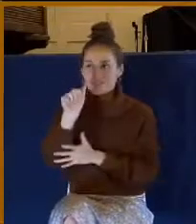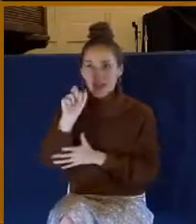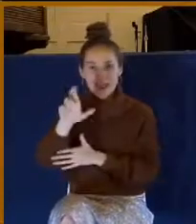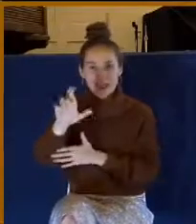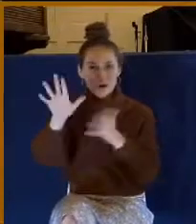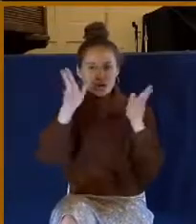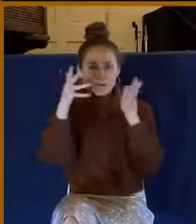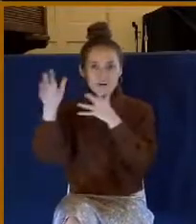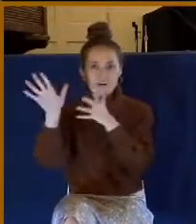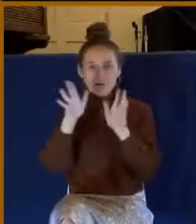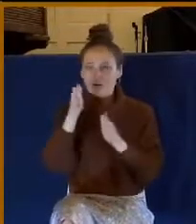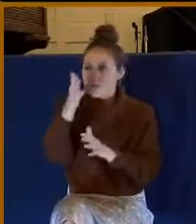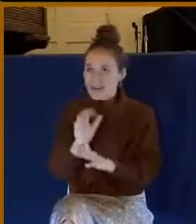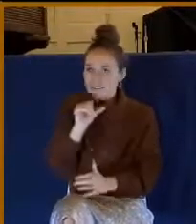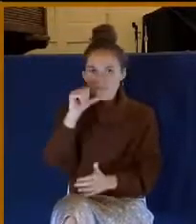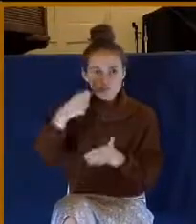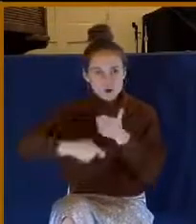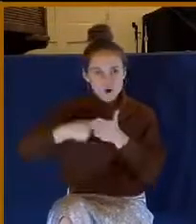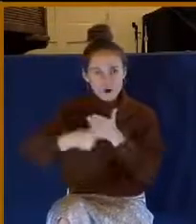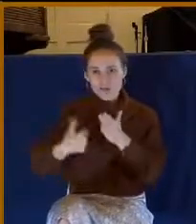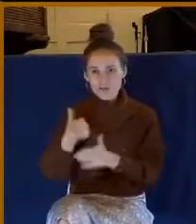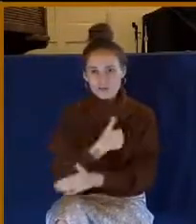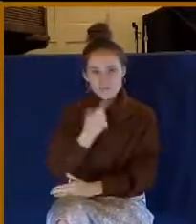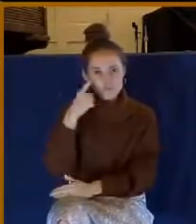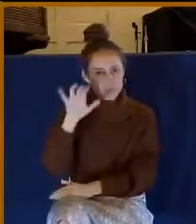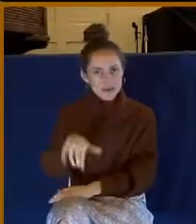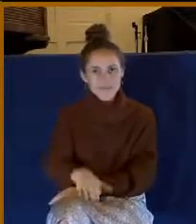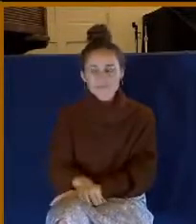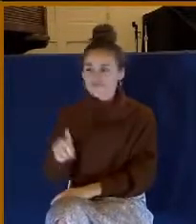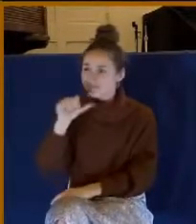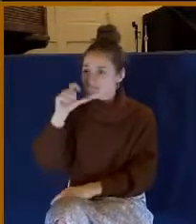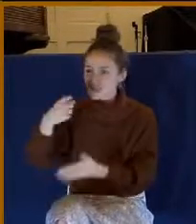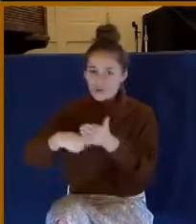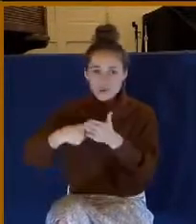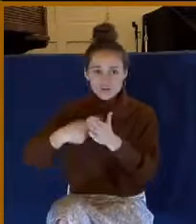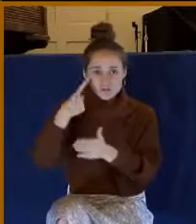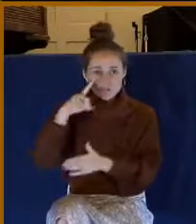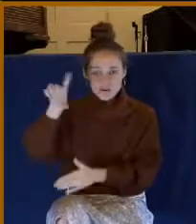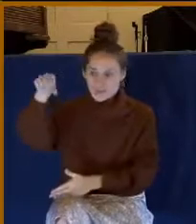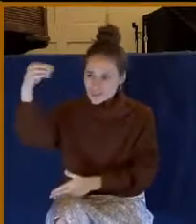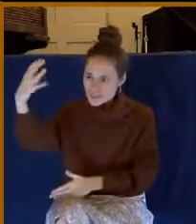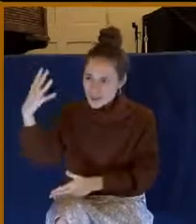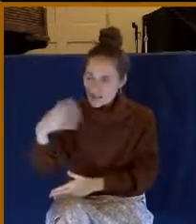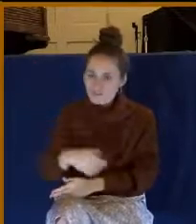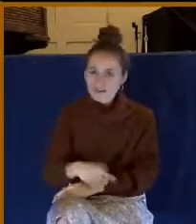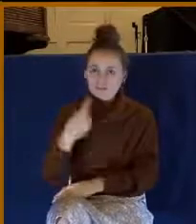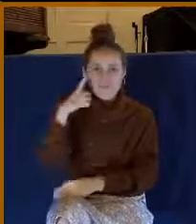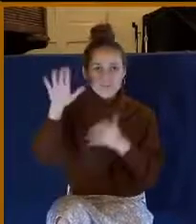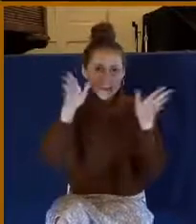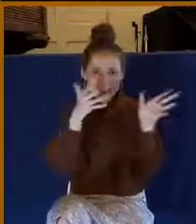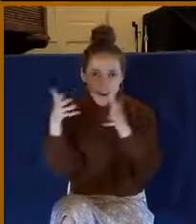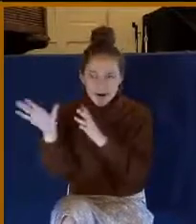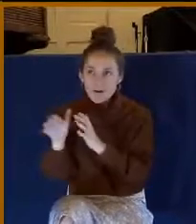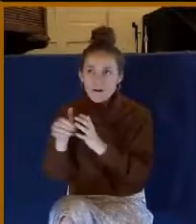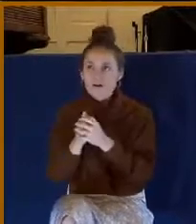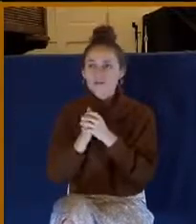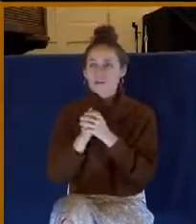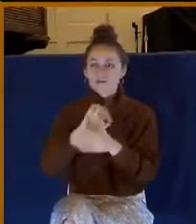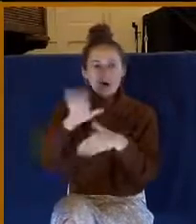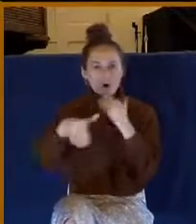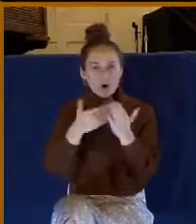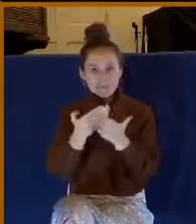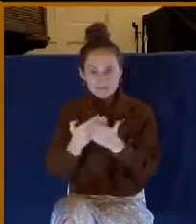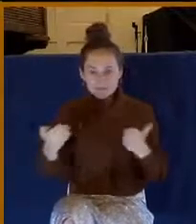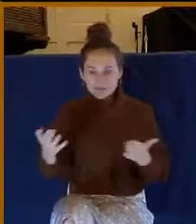us for any of these things? He doesn't charge us for the sunshine. He doesn't charge us for the air that we breathe. All these things are freely given